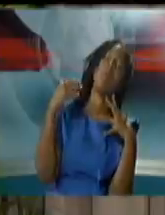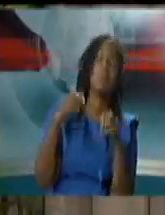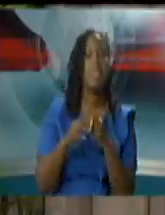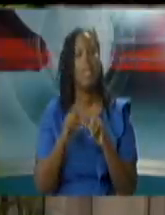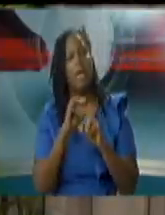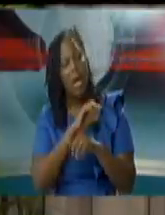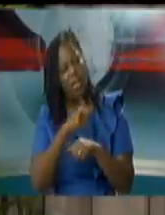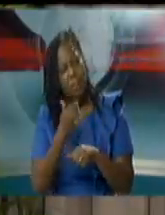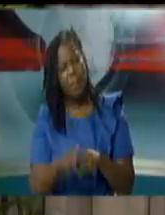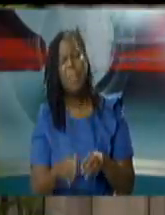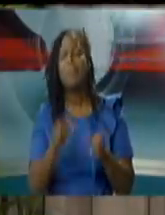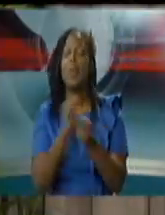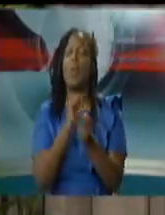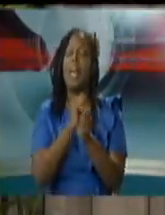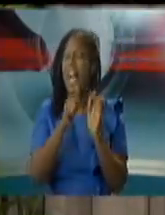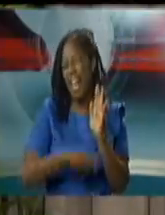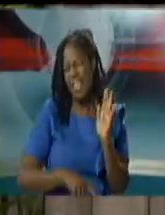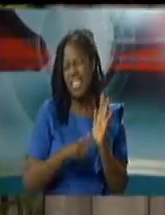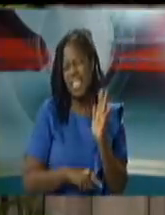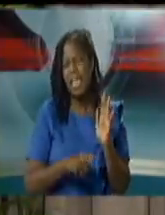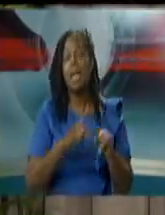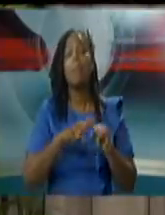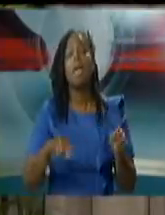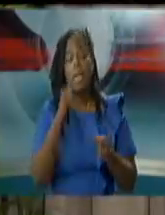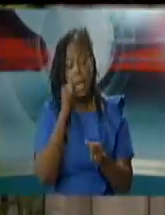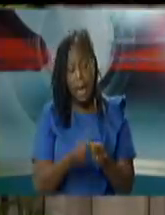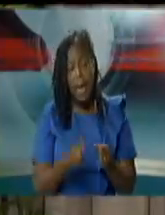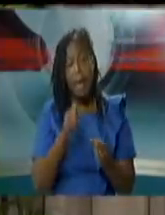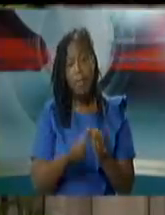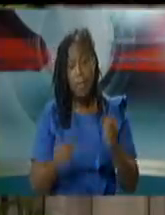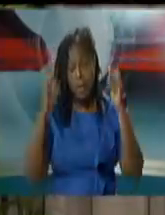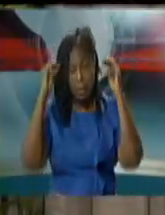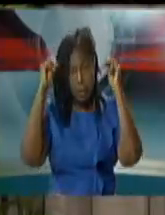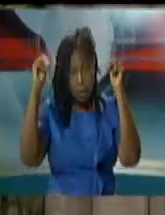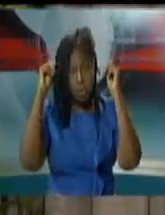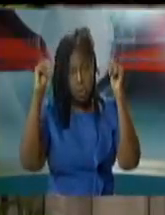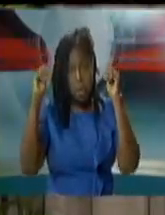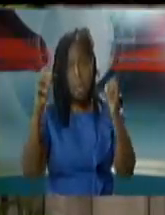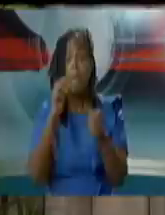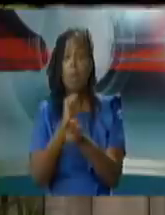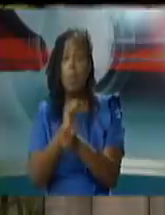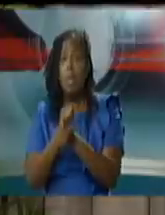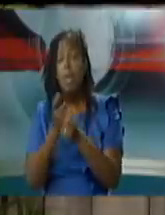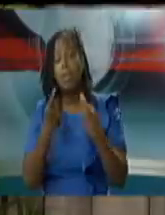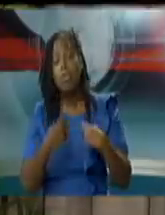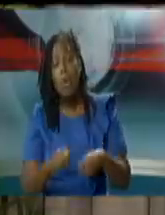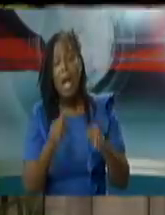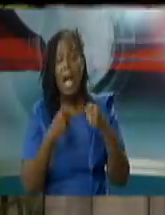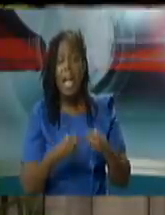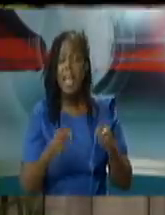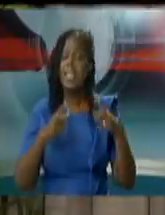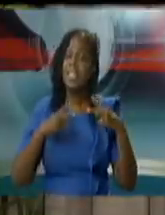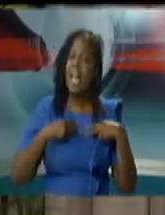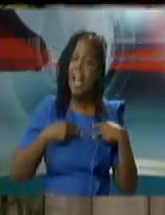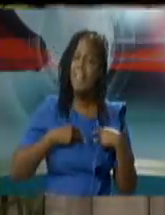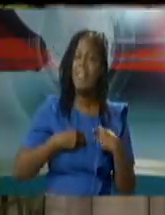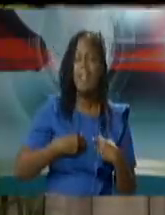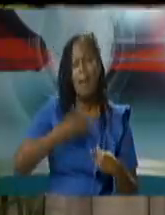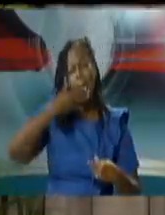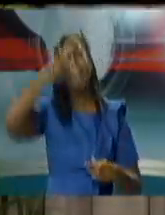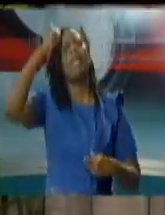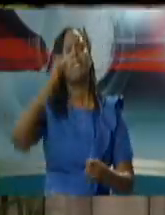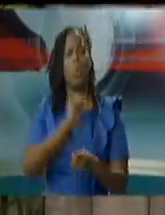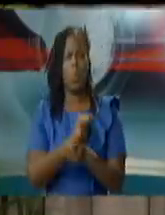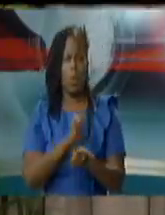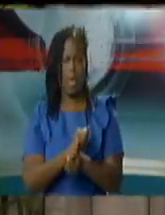each of the ministries are working on measuring productivity in the remote environment so we're being very careful